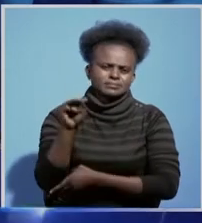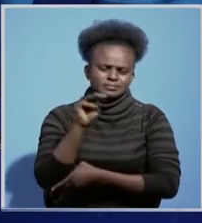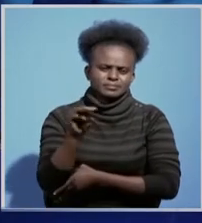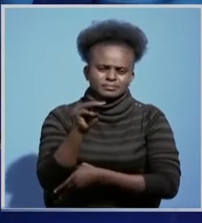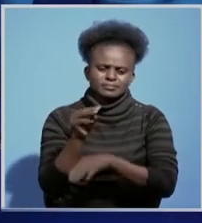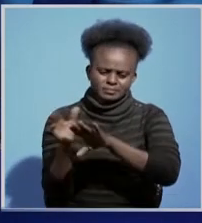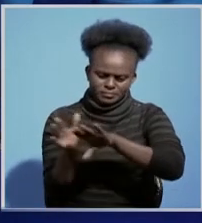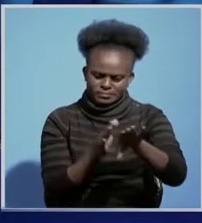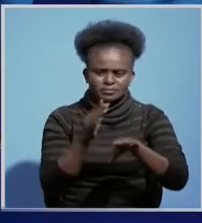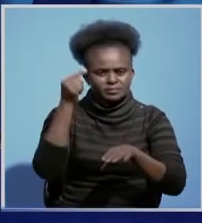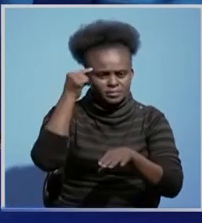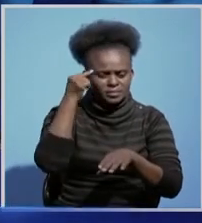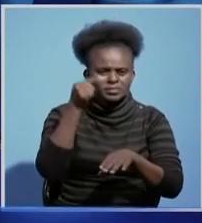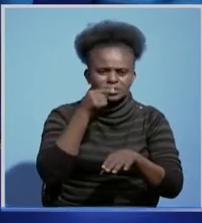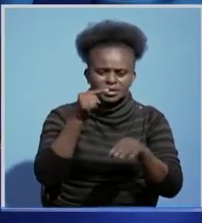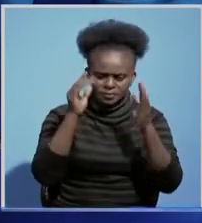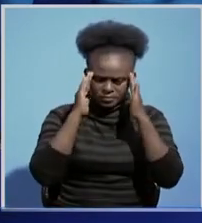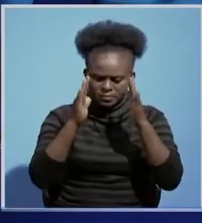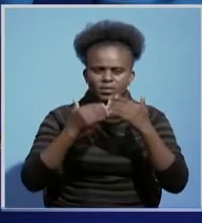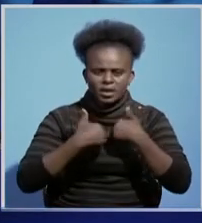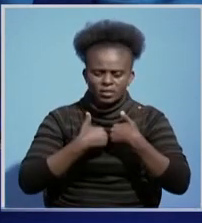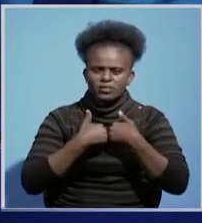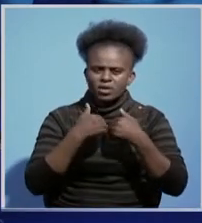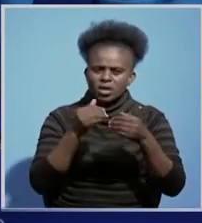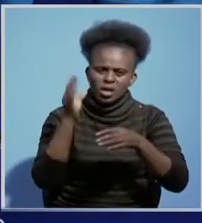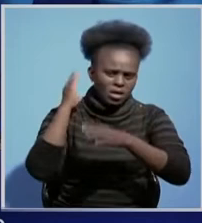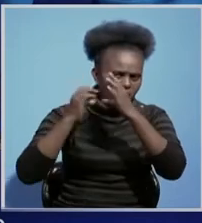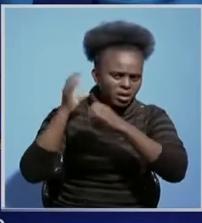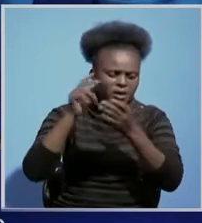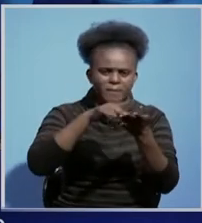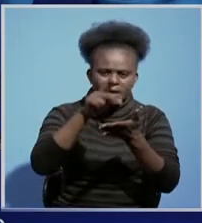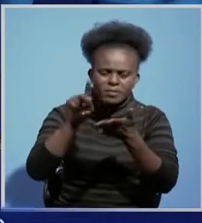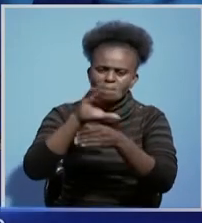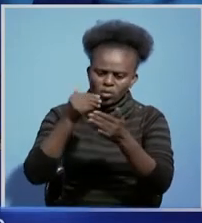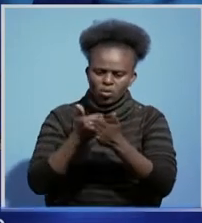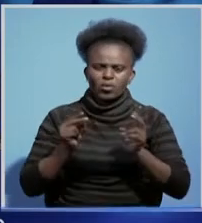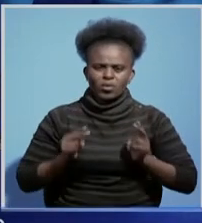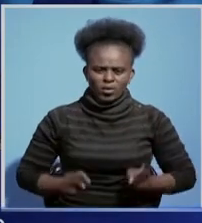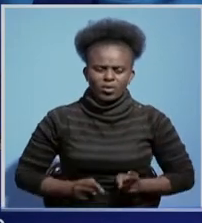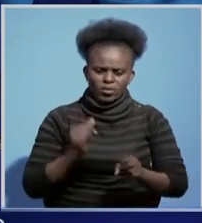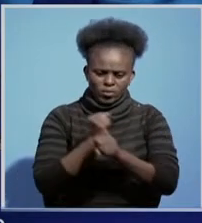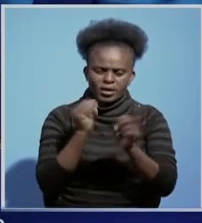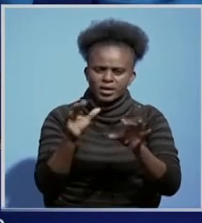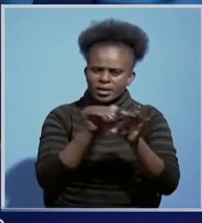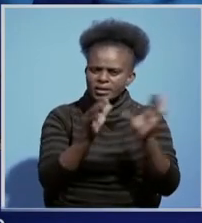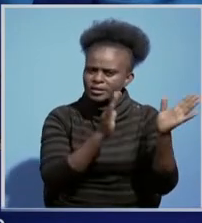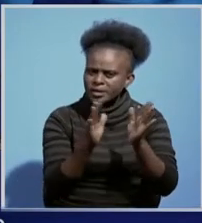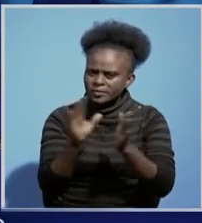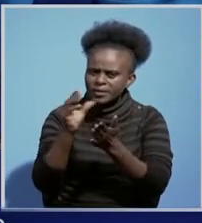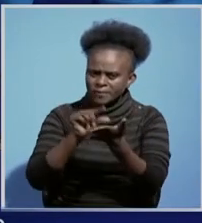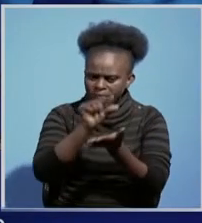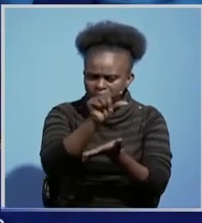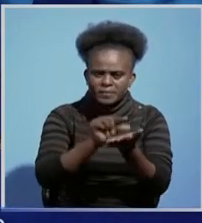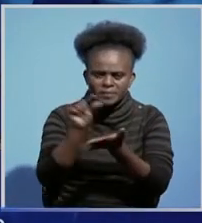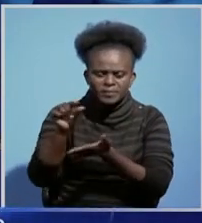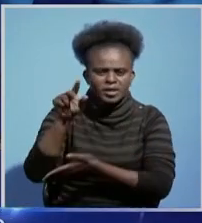Government says it remains committed to dismantling arrears owed to health workers in a phased manner. Public Service Management